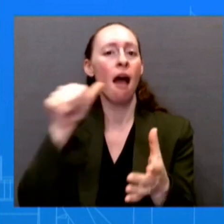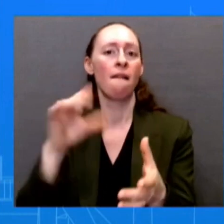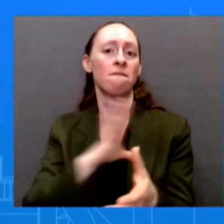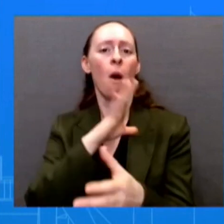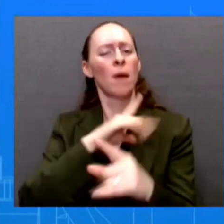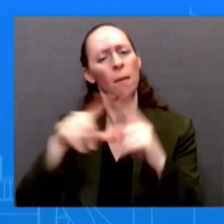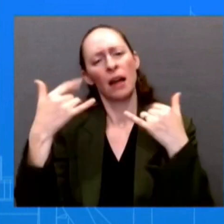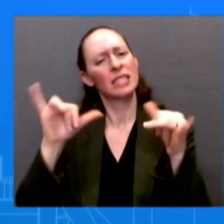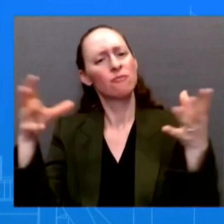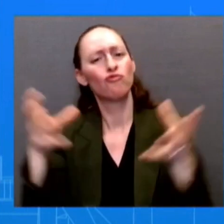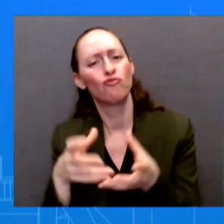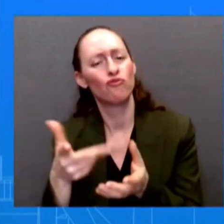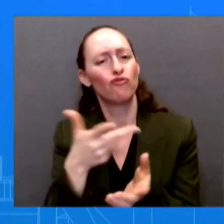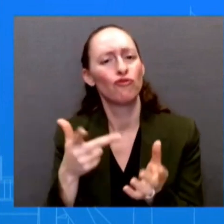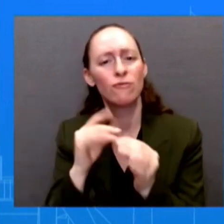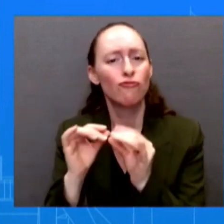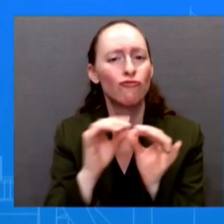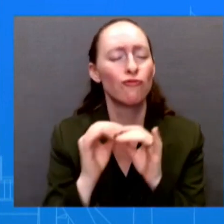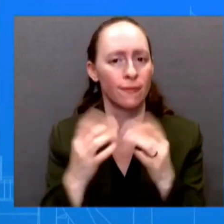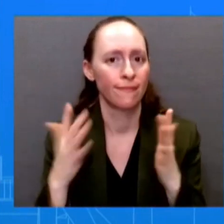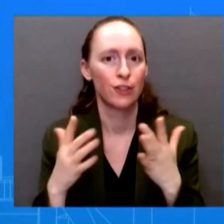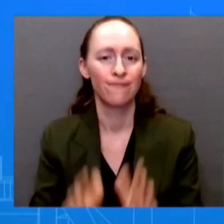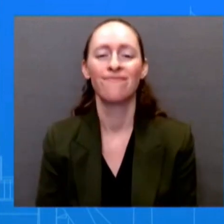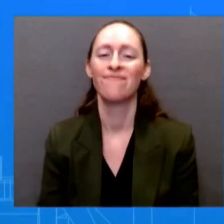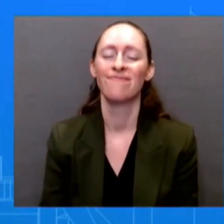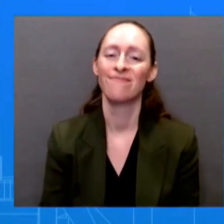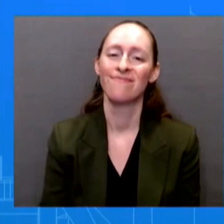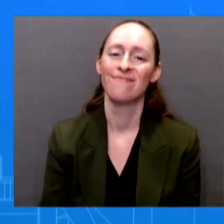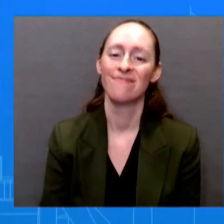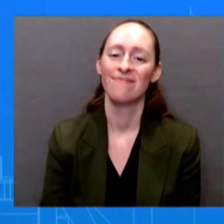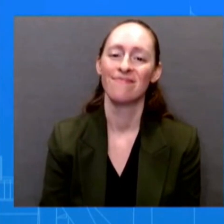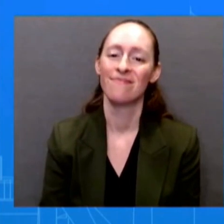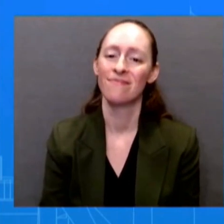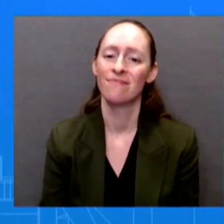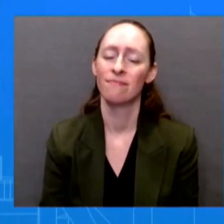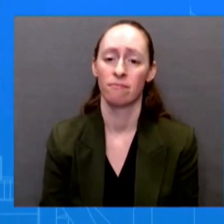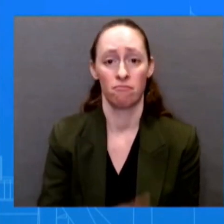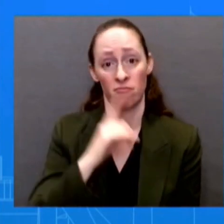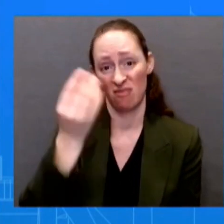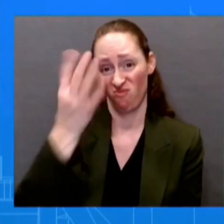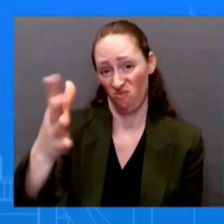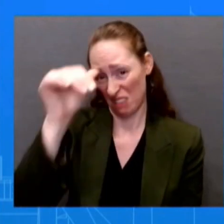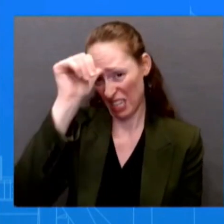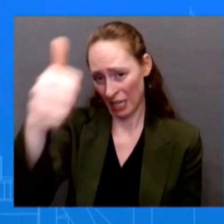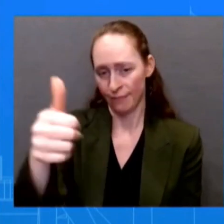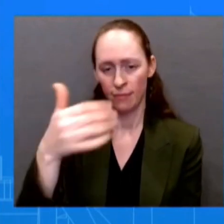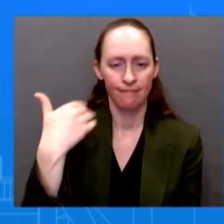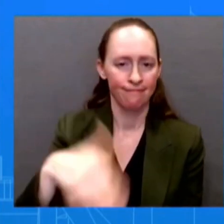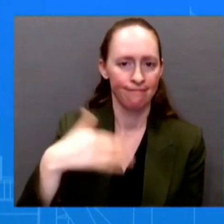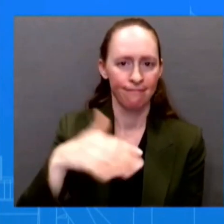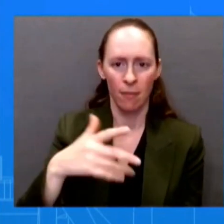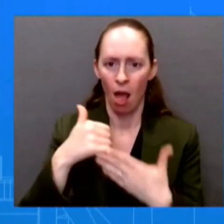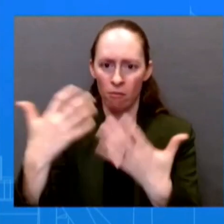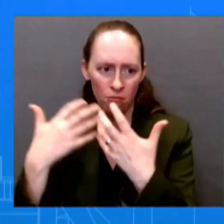an essential role in negotiating the summit's declaration. Prime Minister Modi made clear today's era must not be